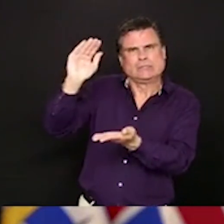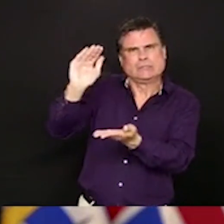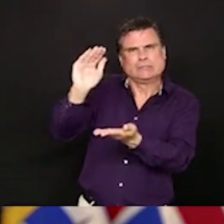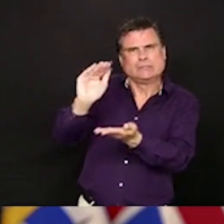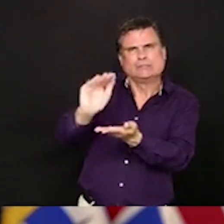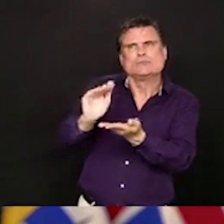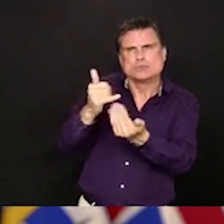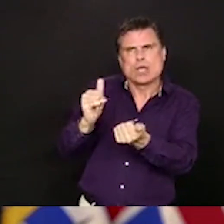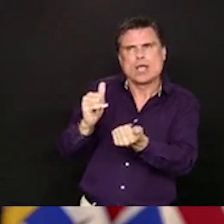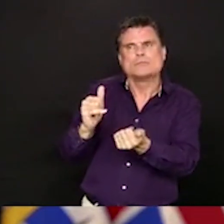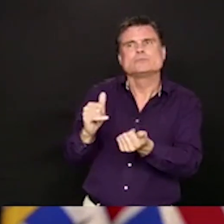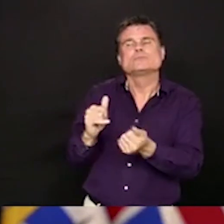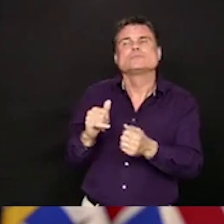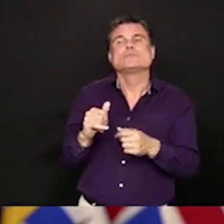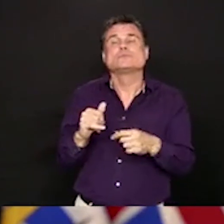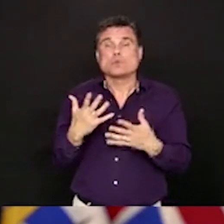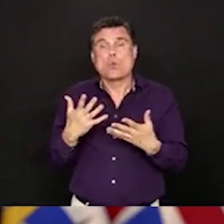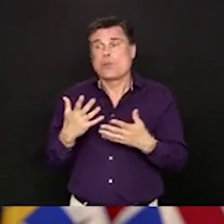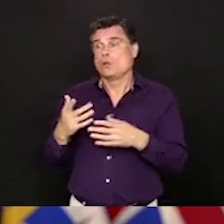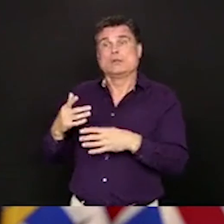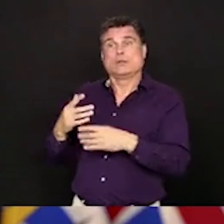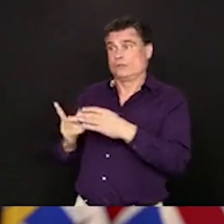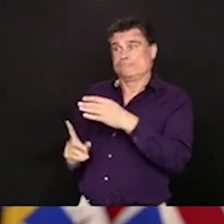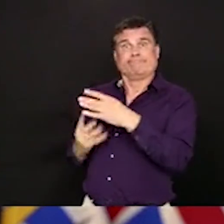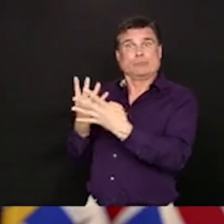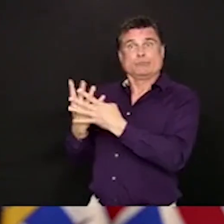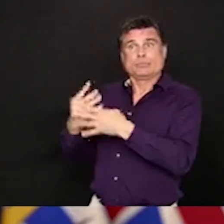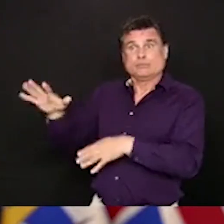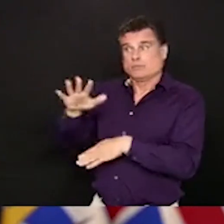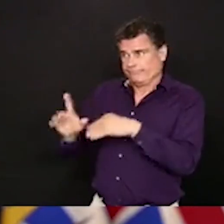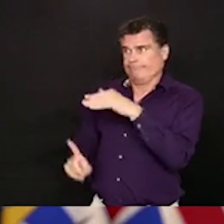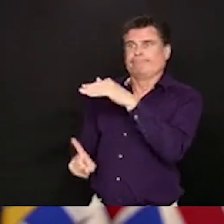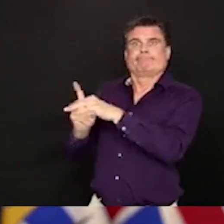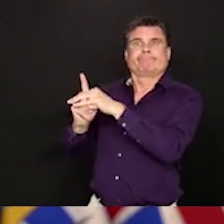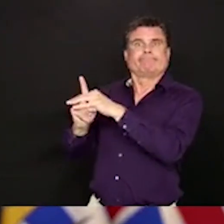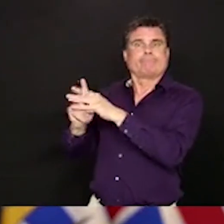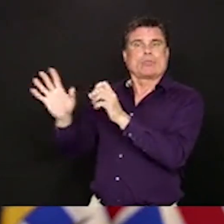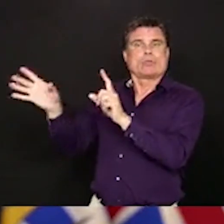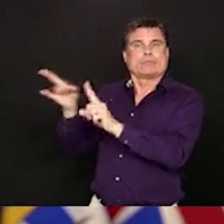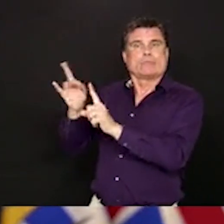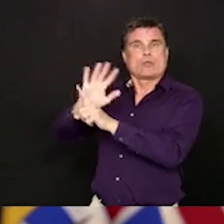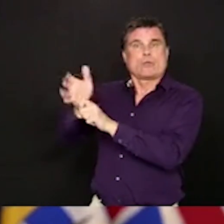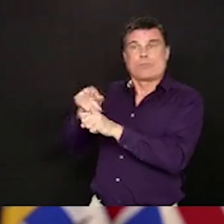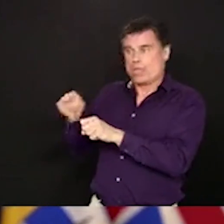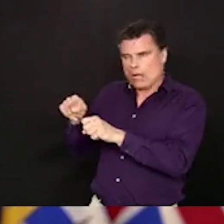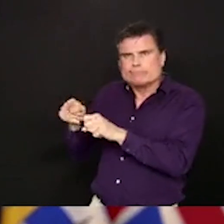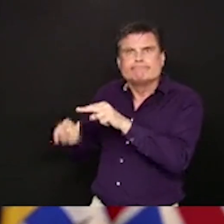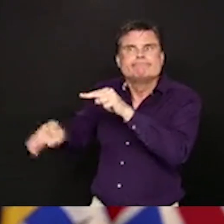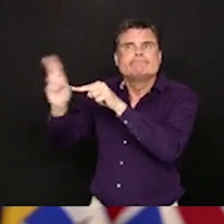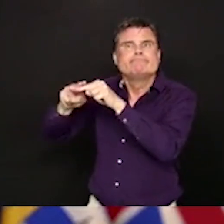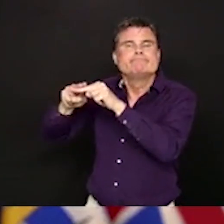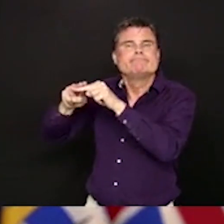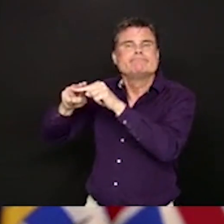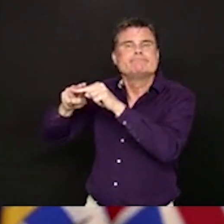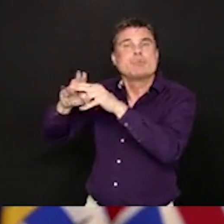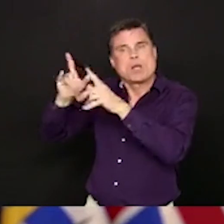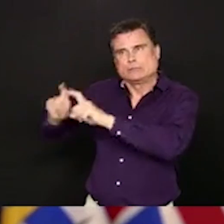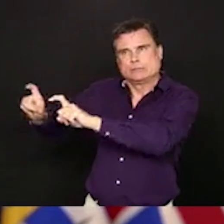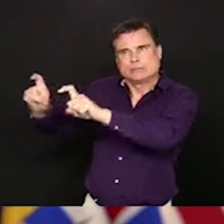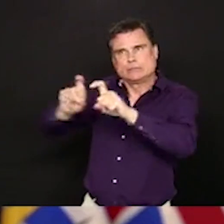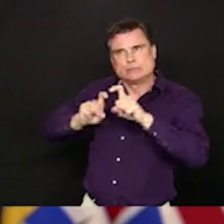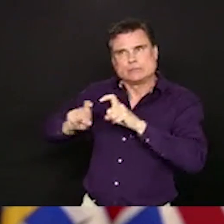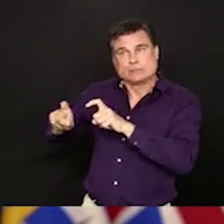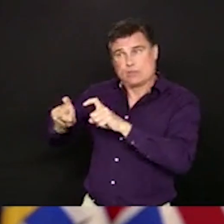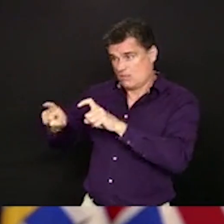we are in terms of the pandemic trajectory in BC. So we do take those things into account. We still want to see